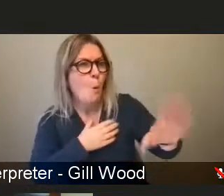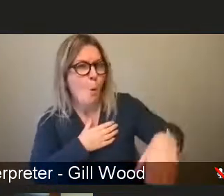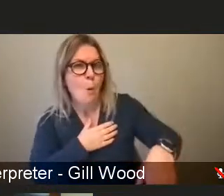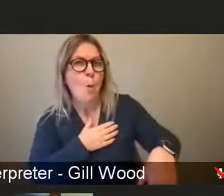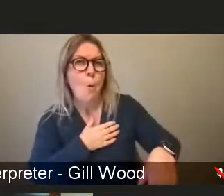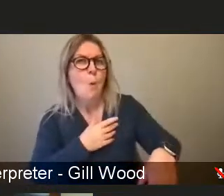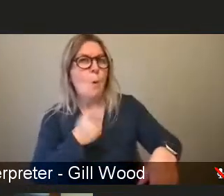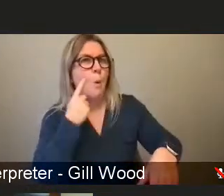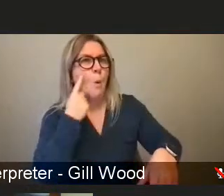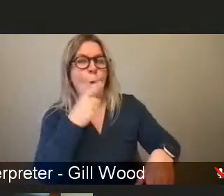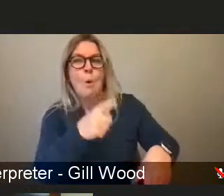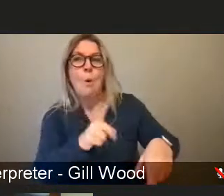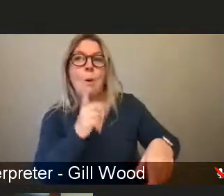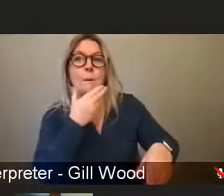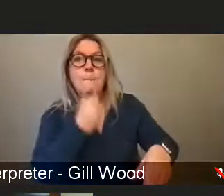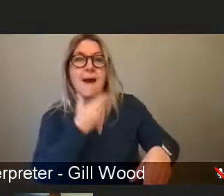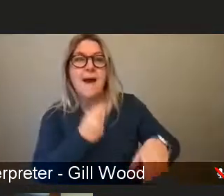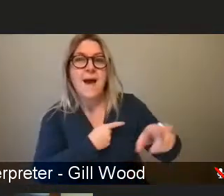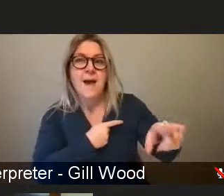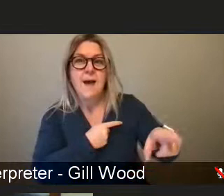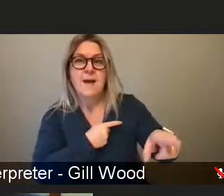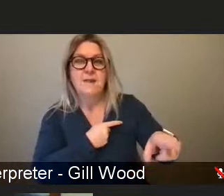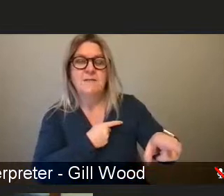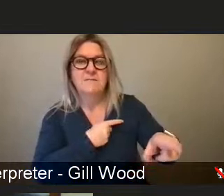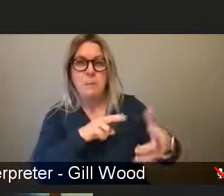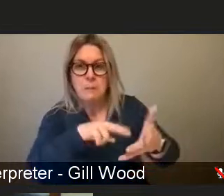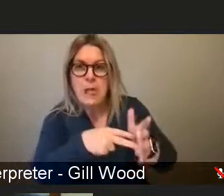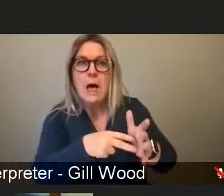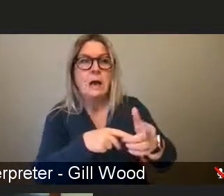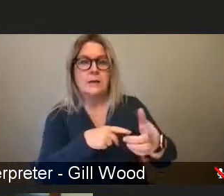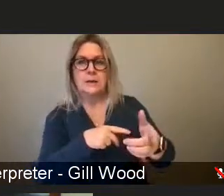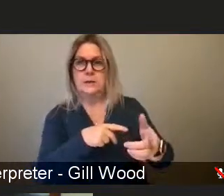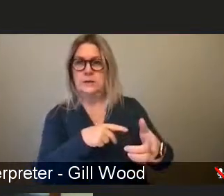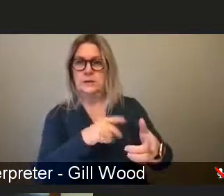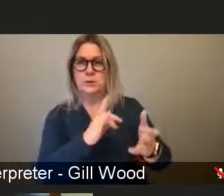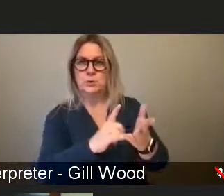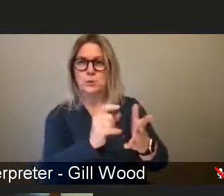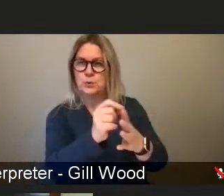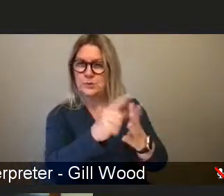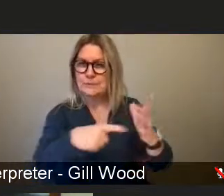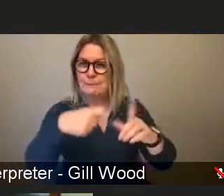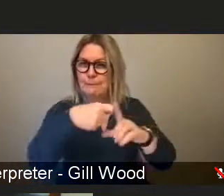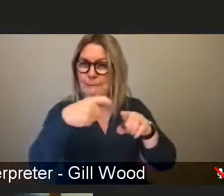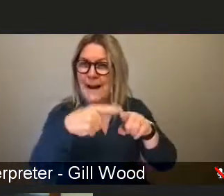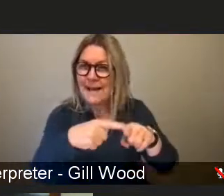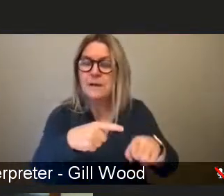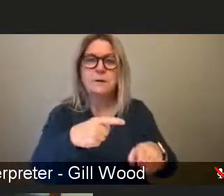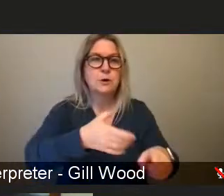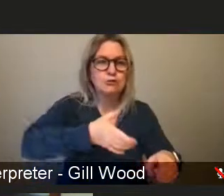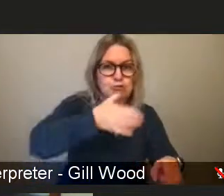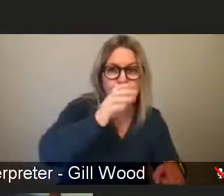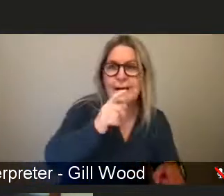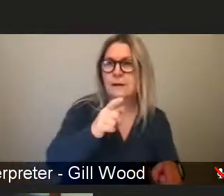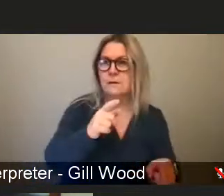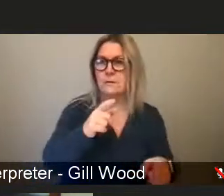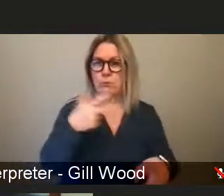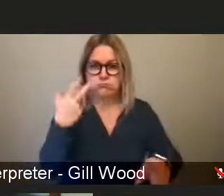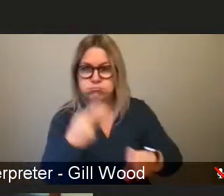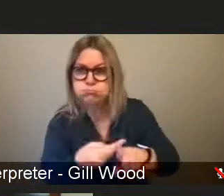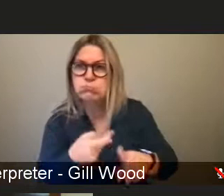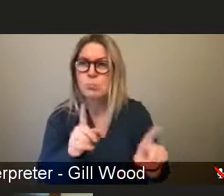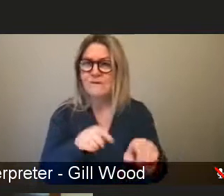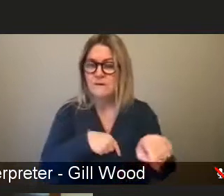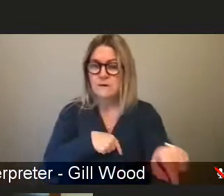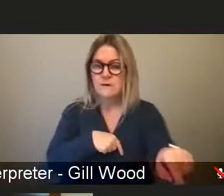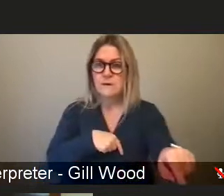way or another, whatever way it's phrased, they can react to that. We need them to realise that this isn't going to stop if we just